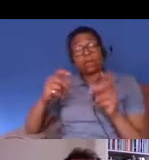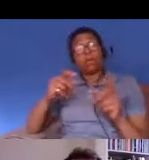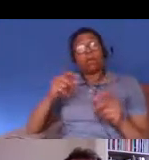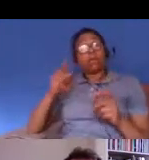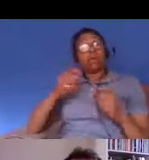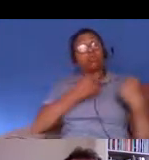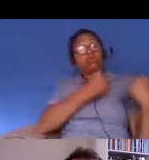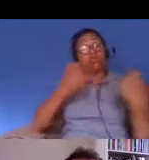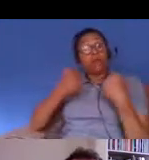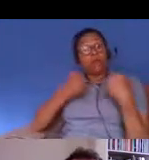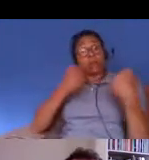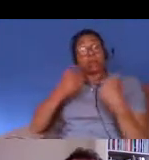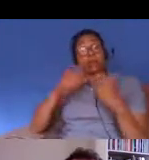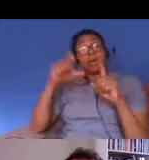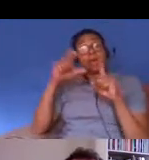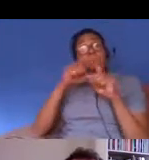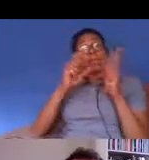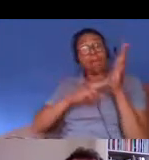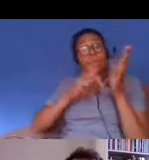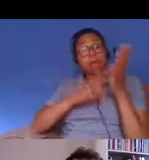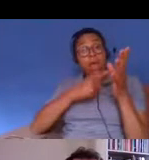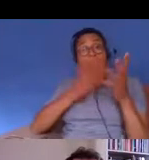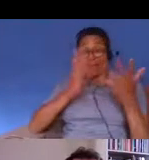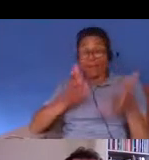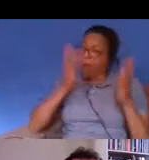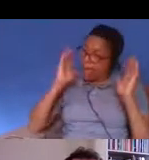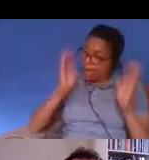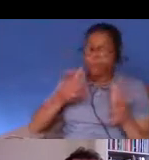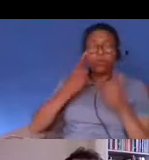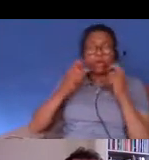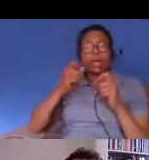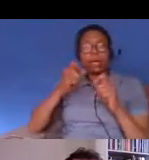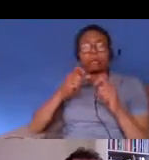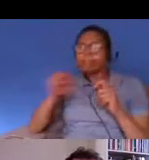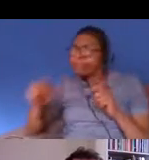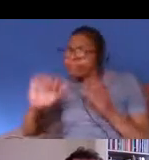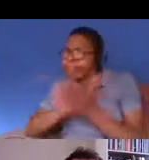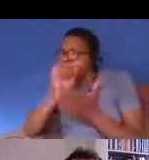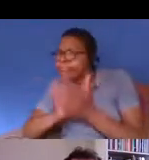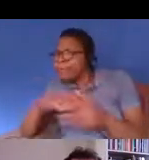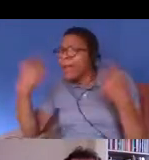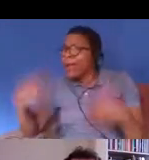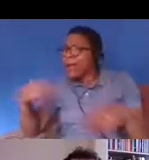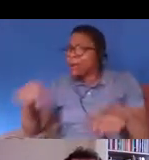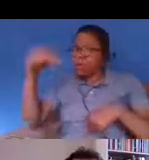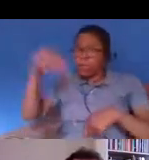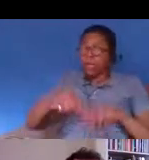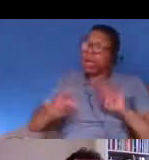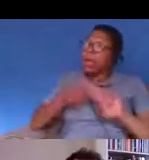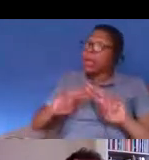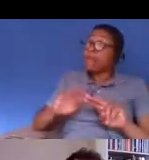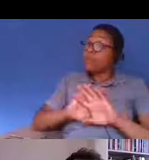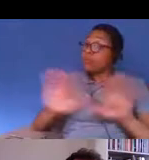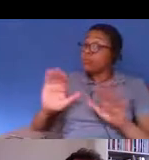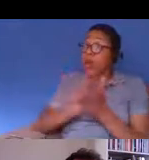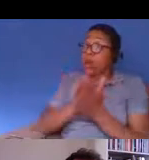driving so the dvla has to check the immigration status of um people who hold licenses and um take them away from them if they